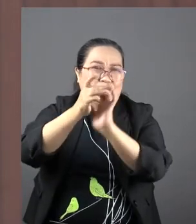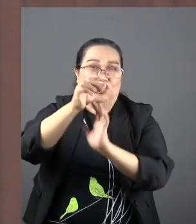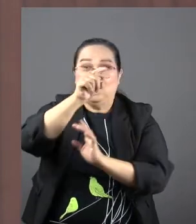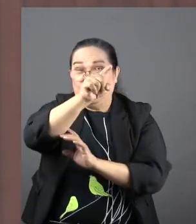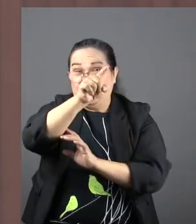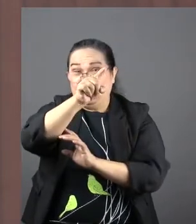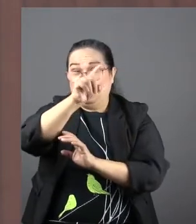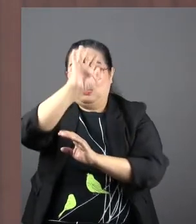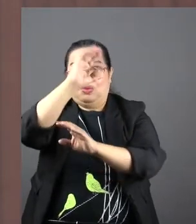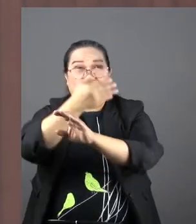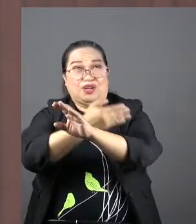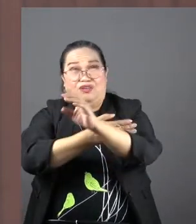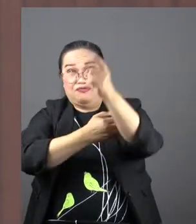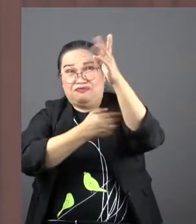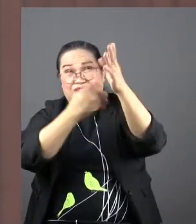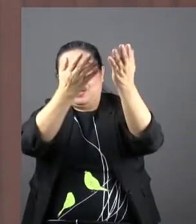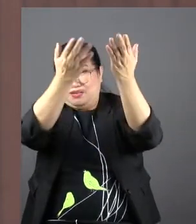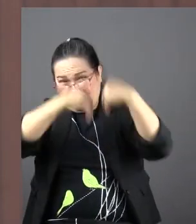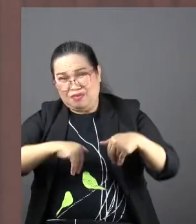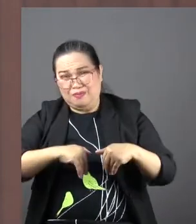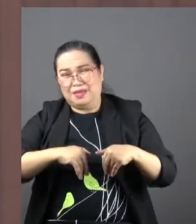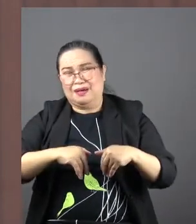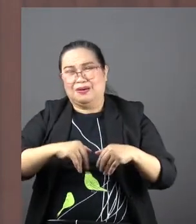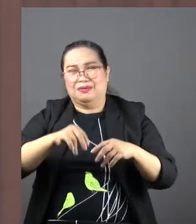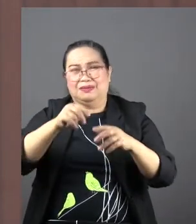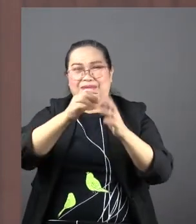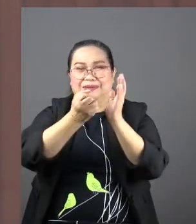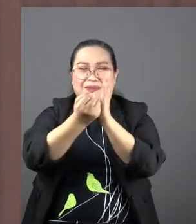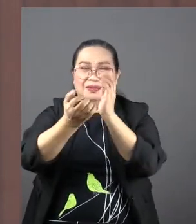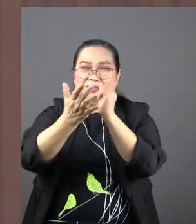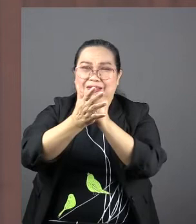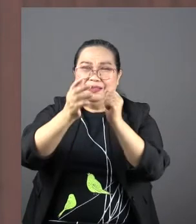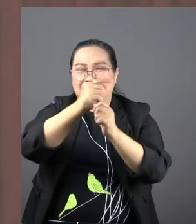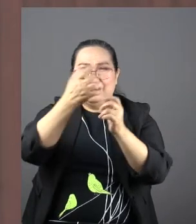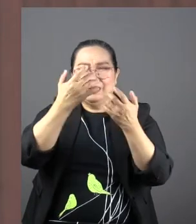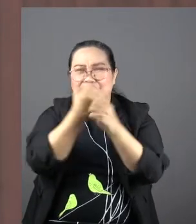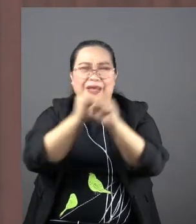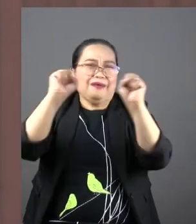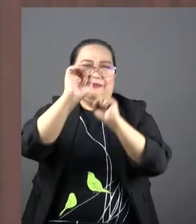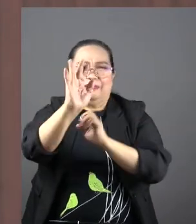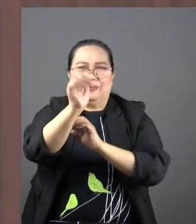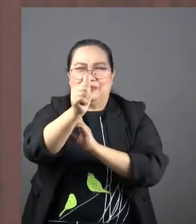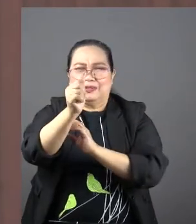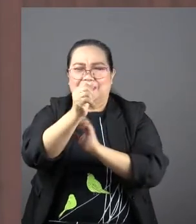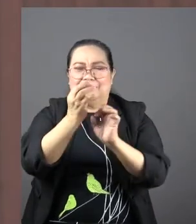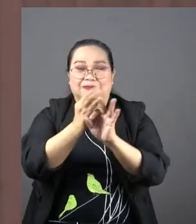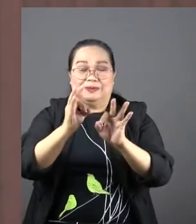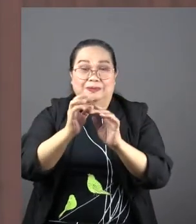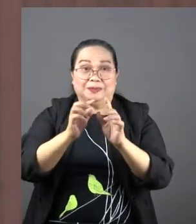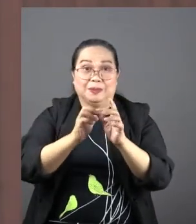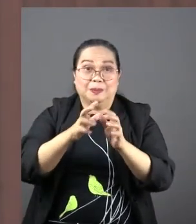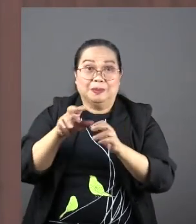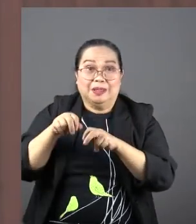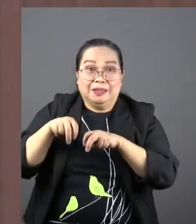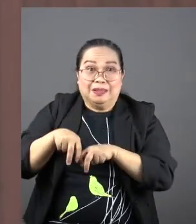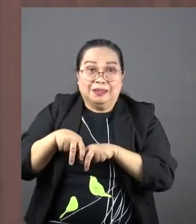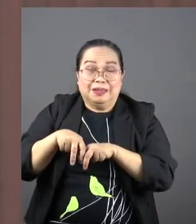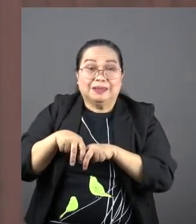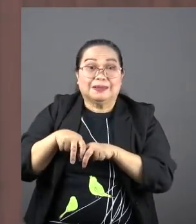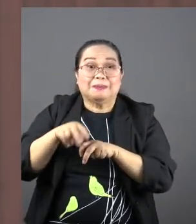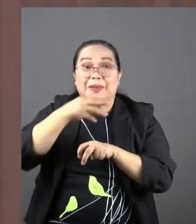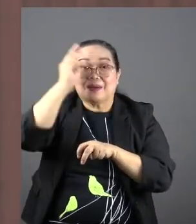the son of God, come down from there and save yourself. But she is beside the cross.